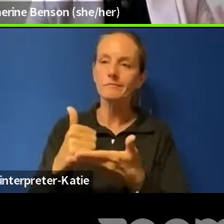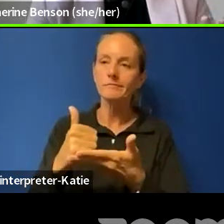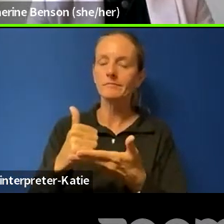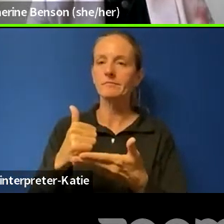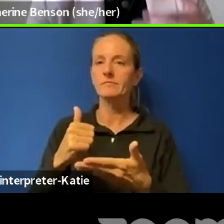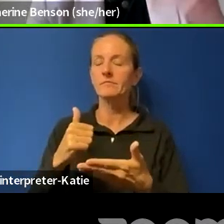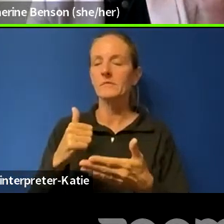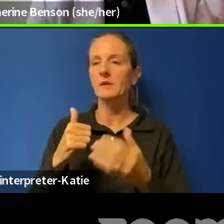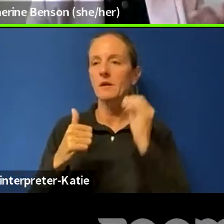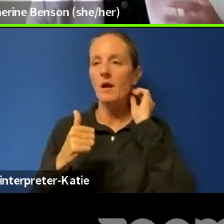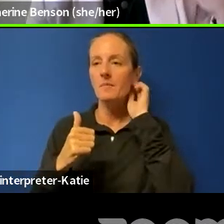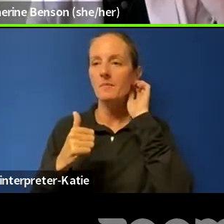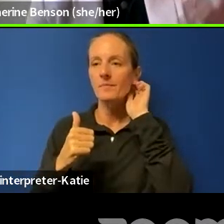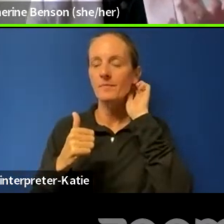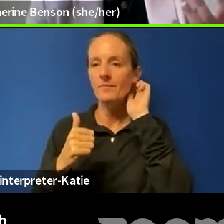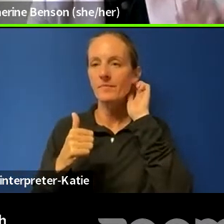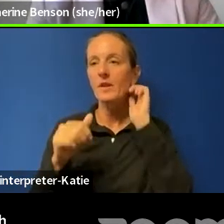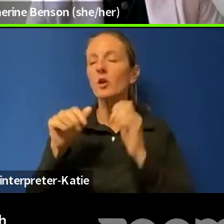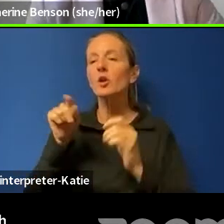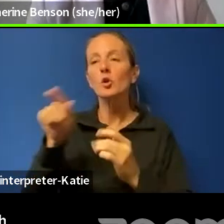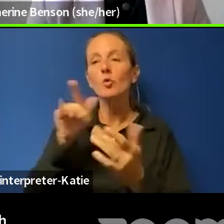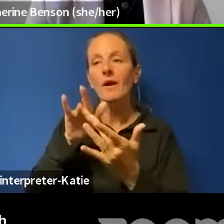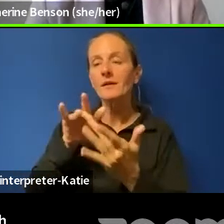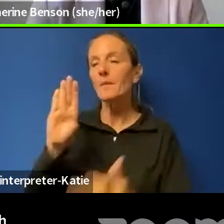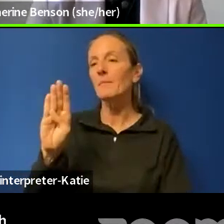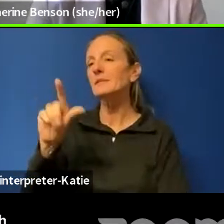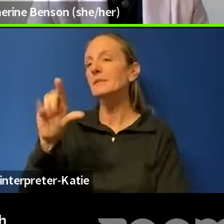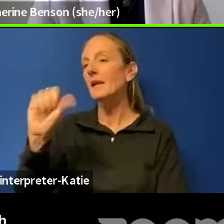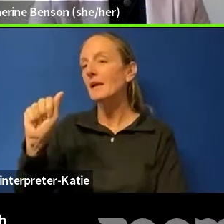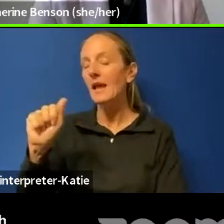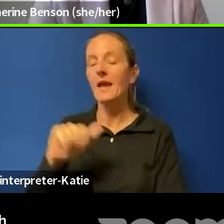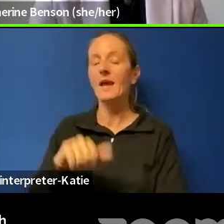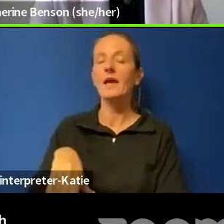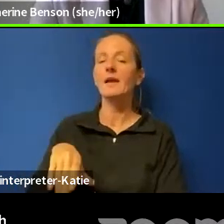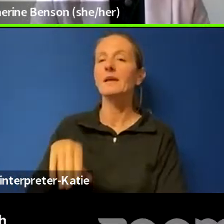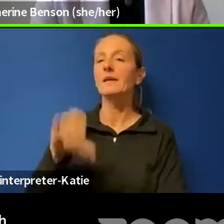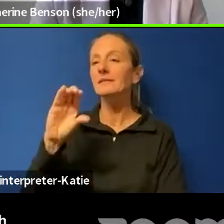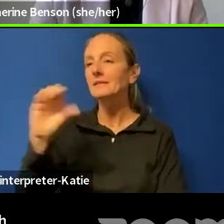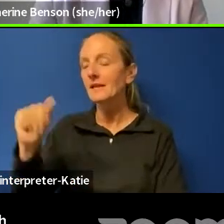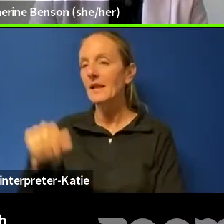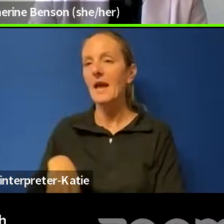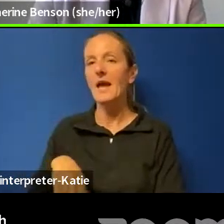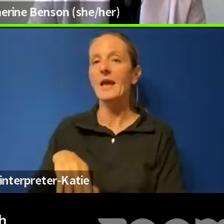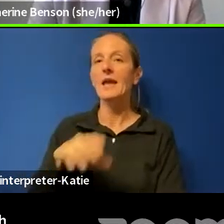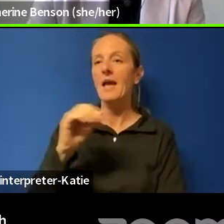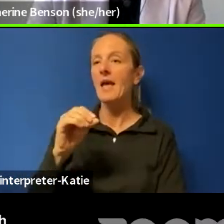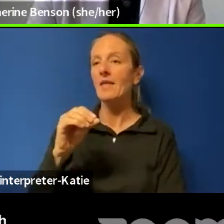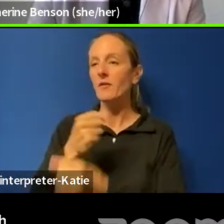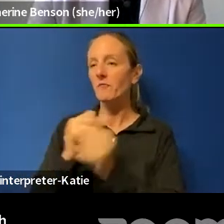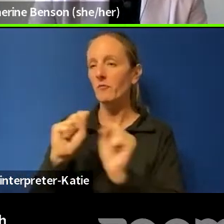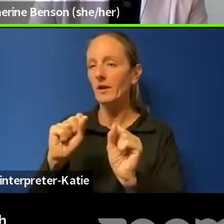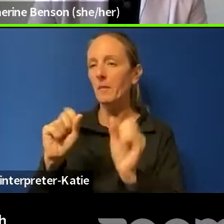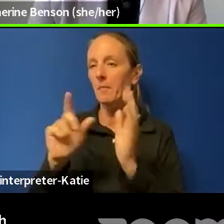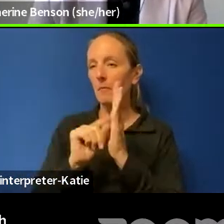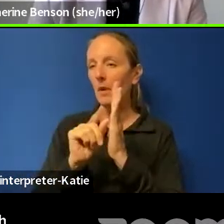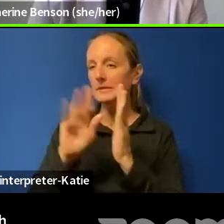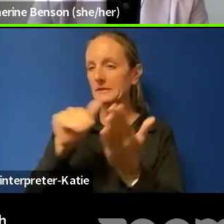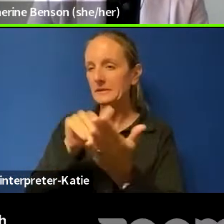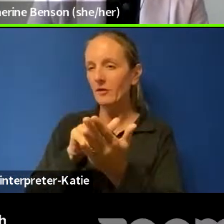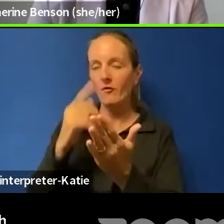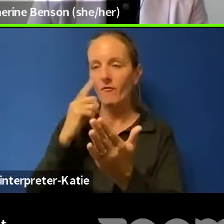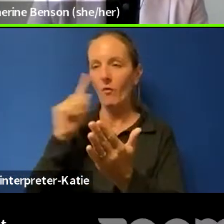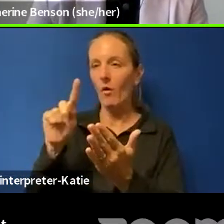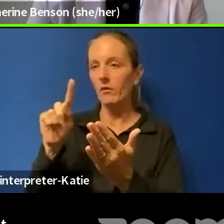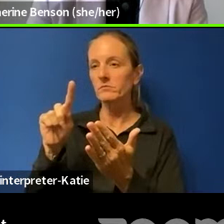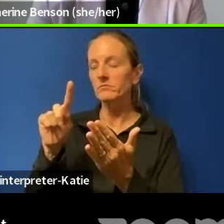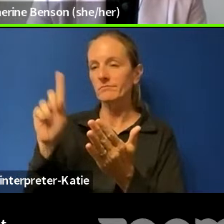yourselves was to reach out to the BCCLA, to the CAJ, to the Student Press Freedom Center in the States. Can you just talk a little bit about that experience that I think